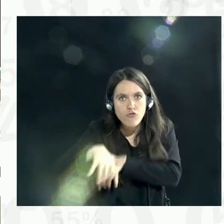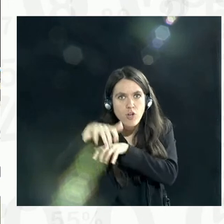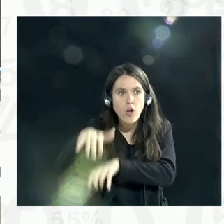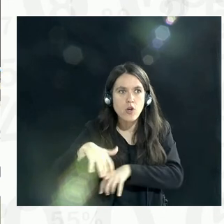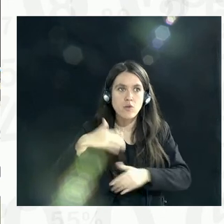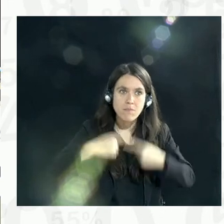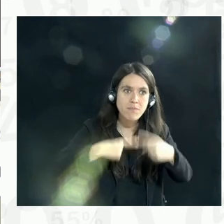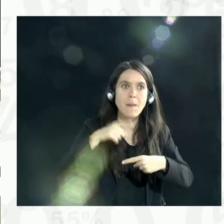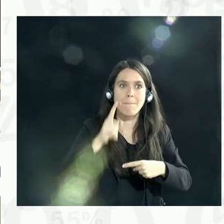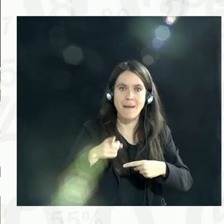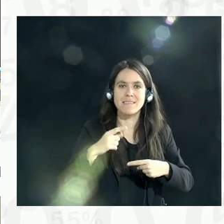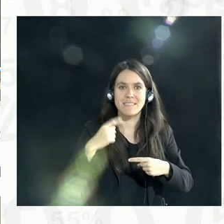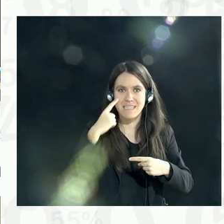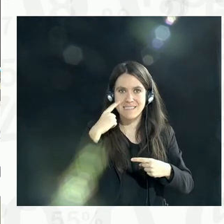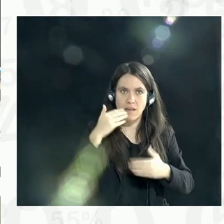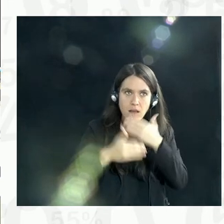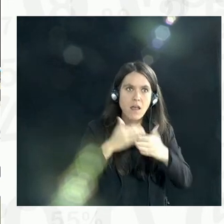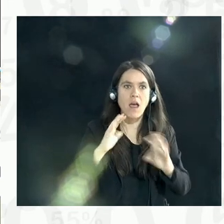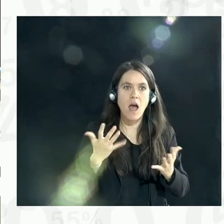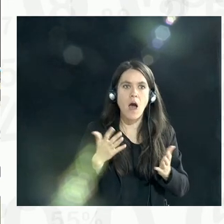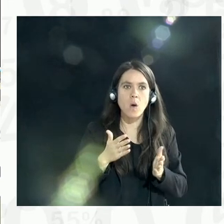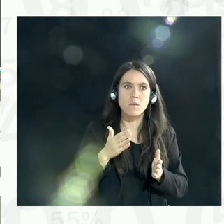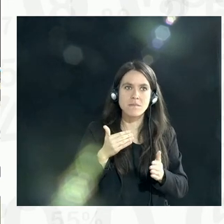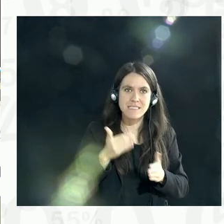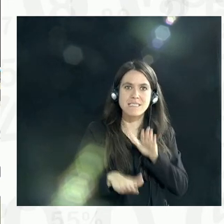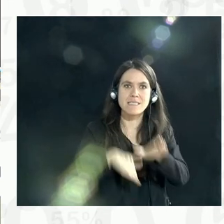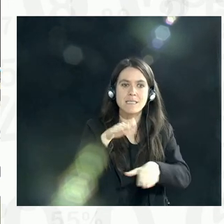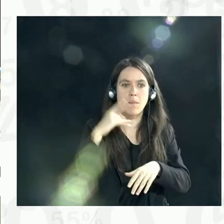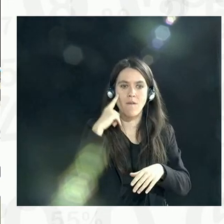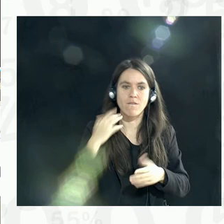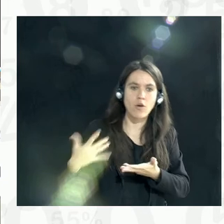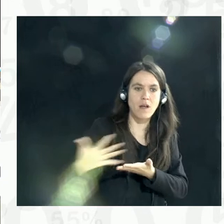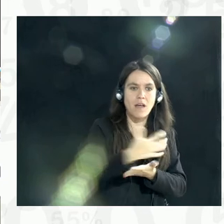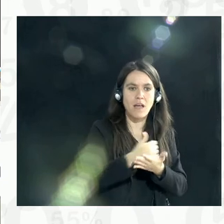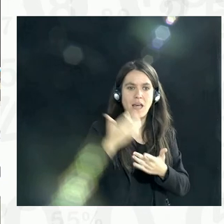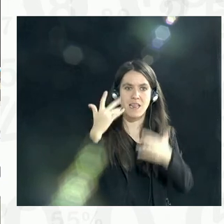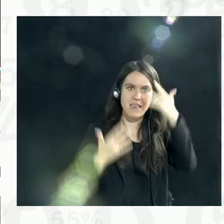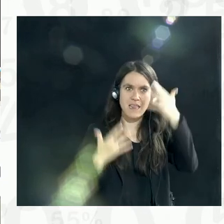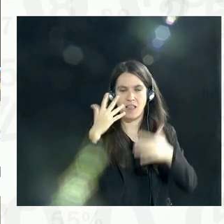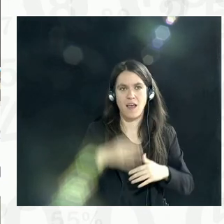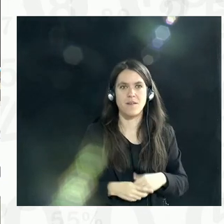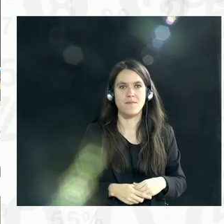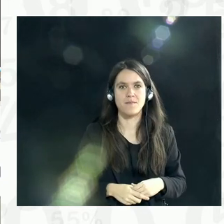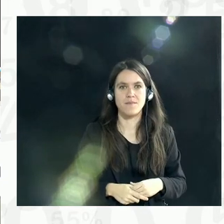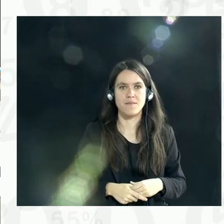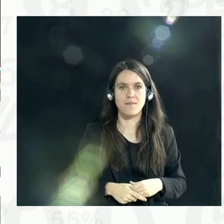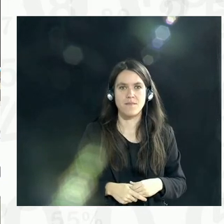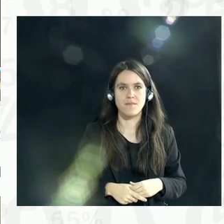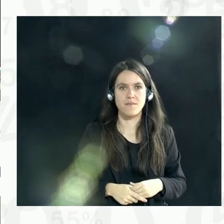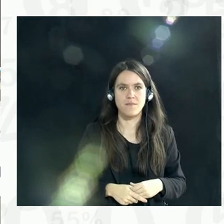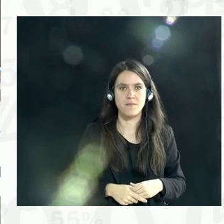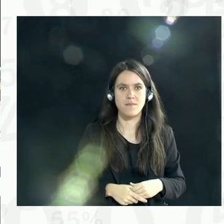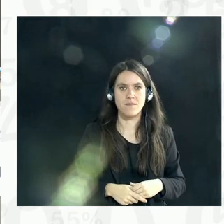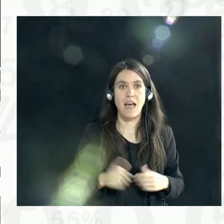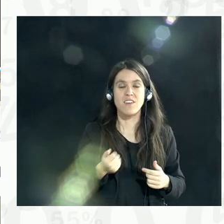step out of collecting data. Because there's a possibility that one of the things that you see in a number of developing